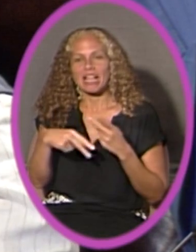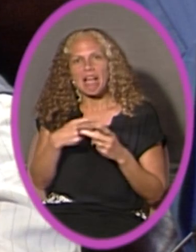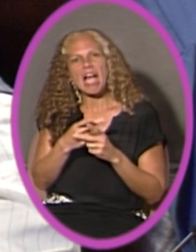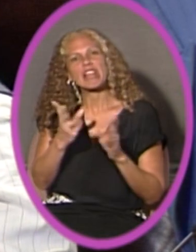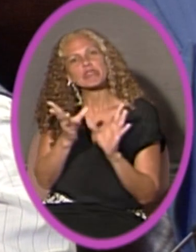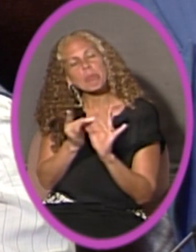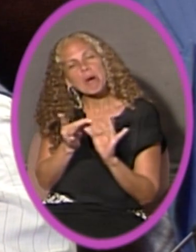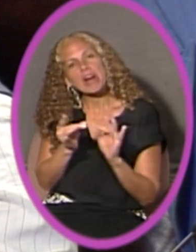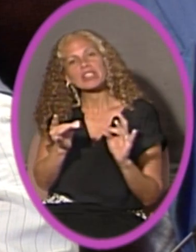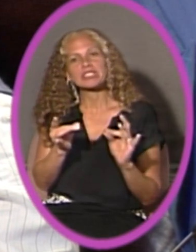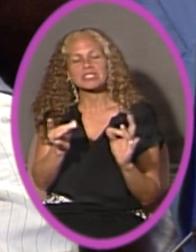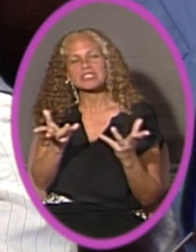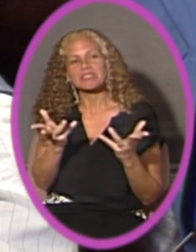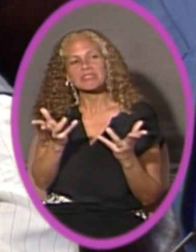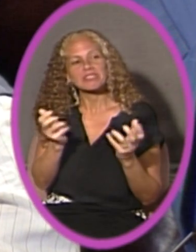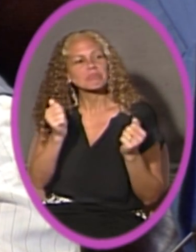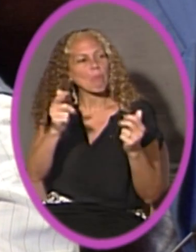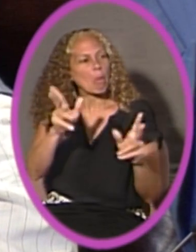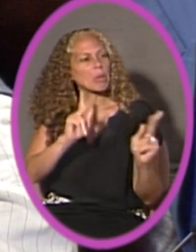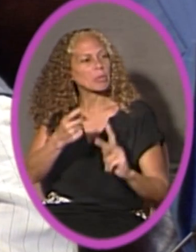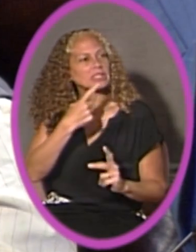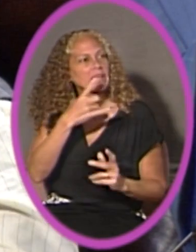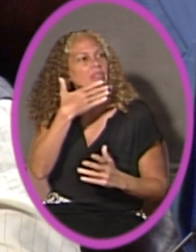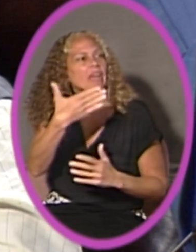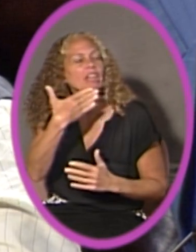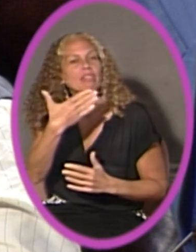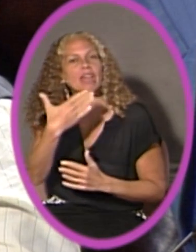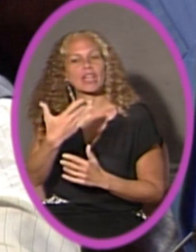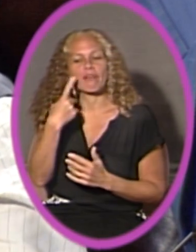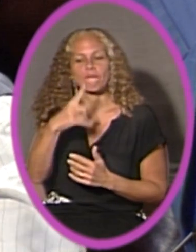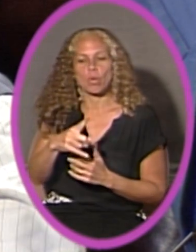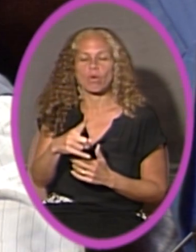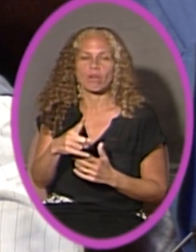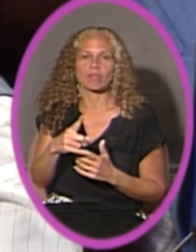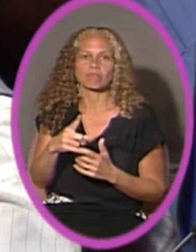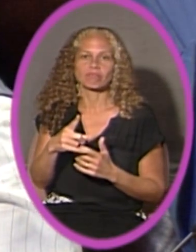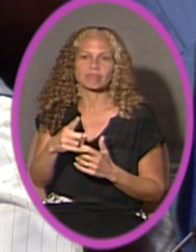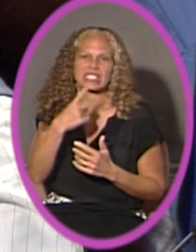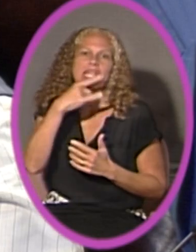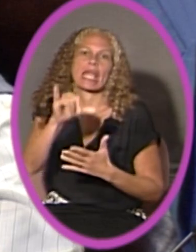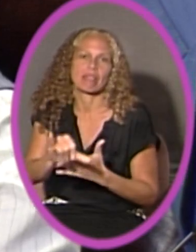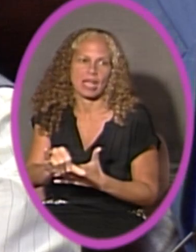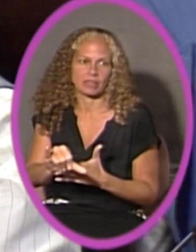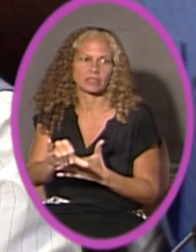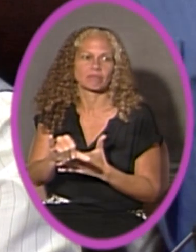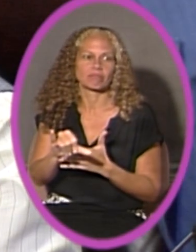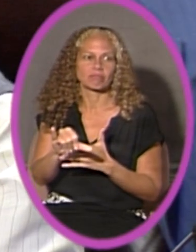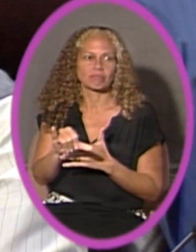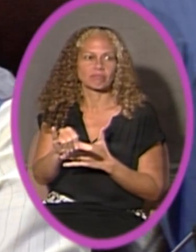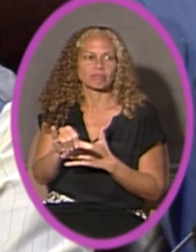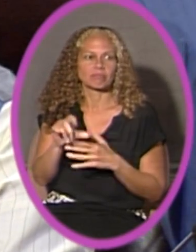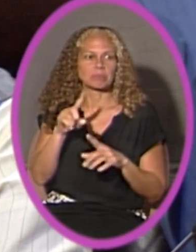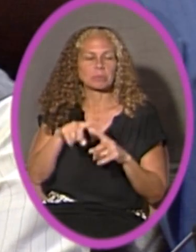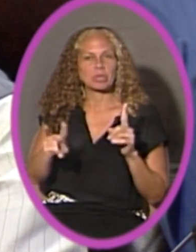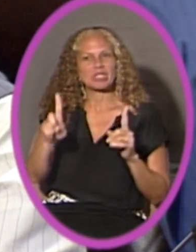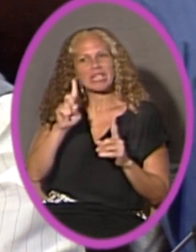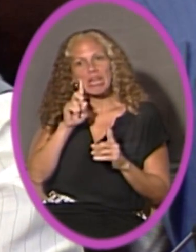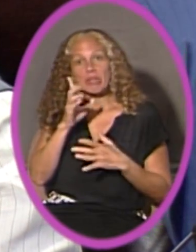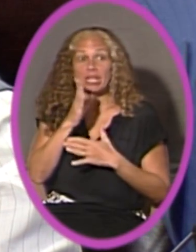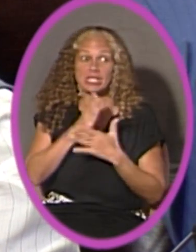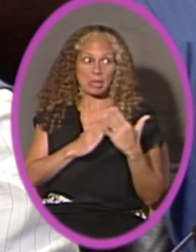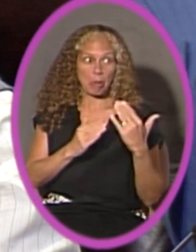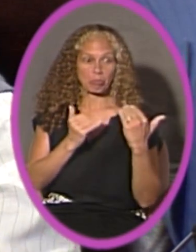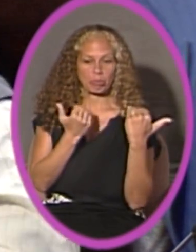for everyone, and thank you for stepping out there to make the remarks, but to hear that there are some